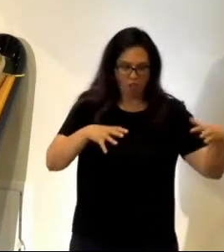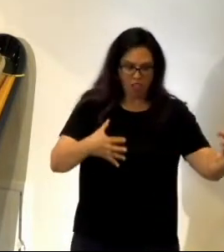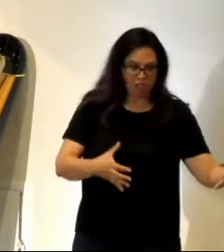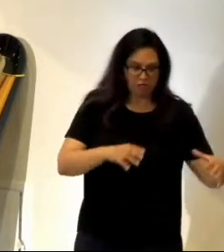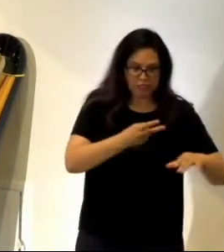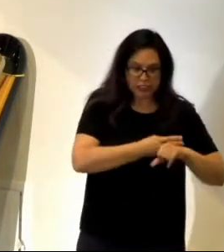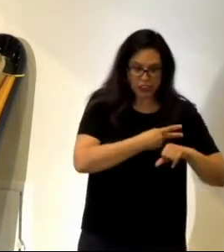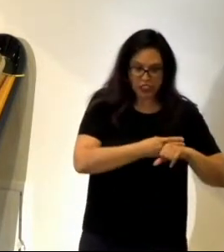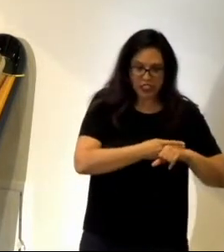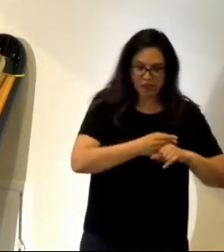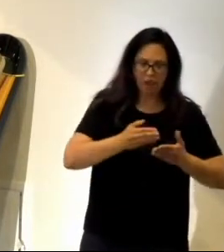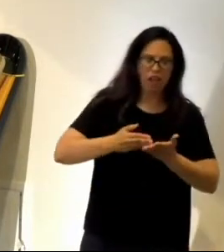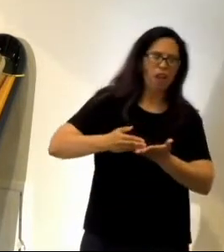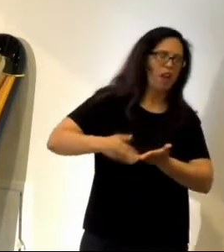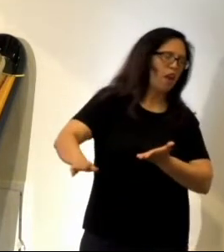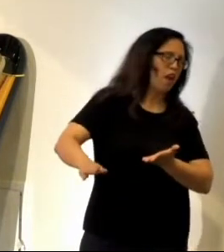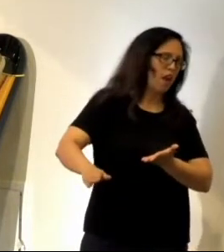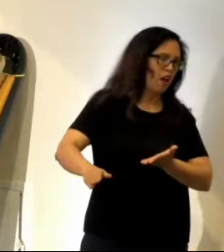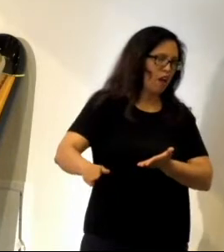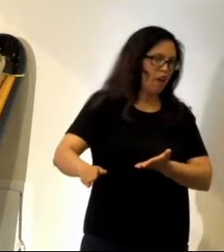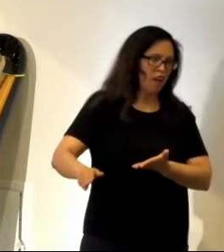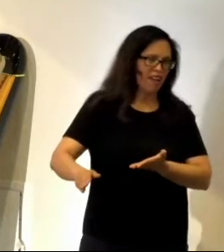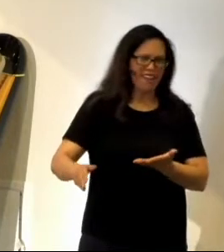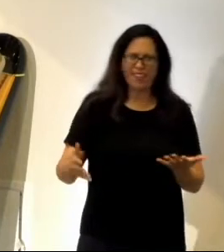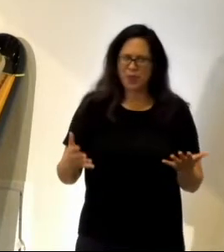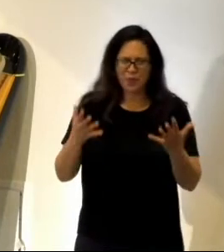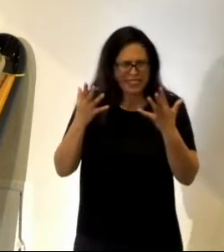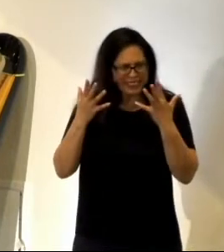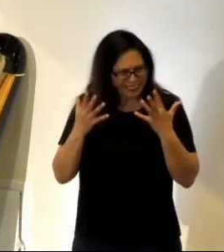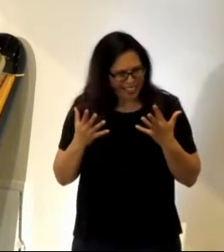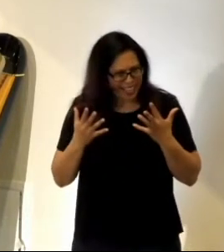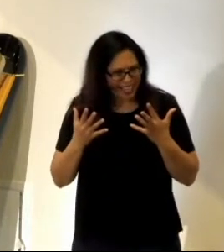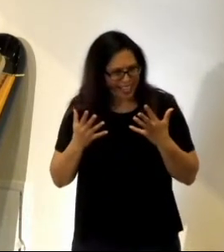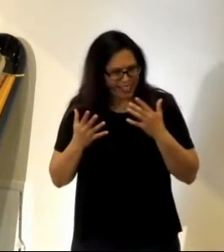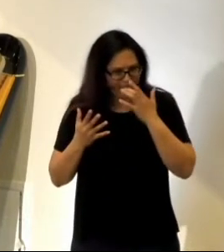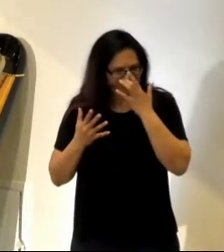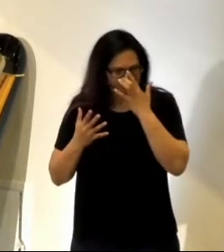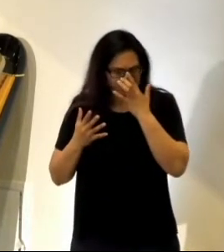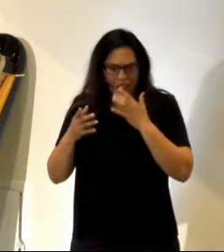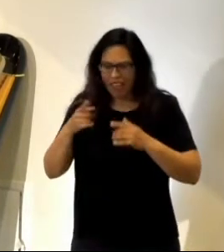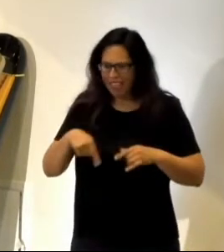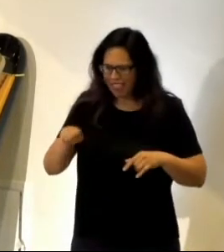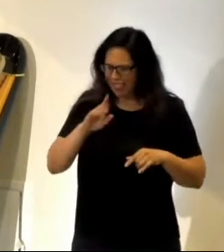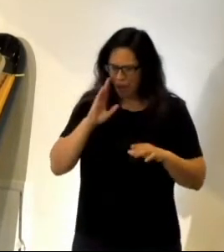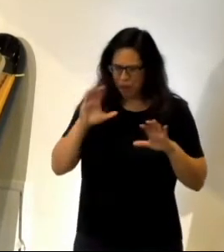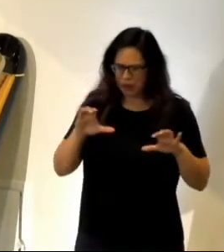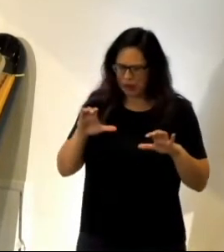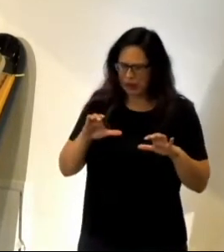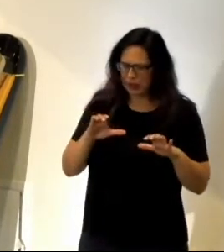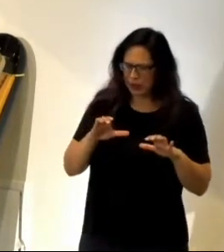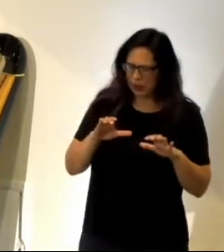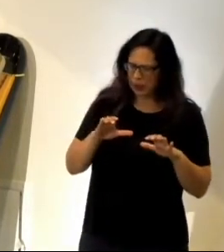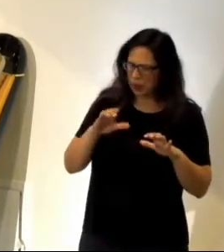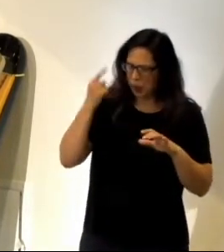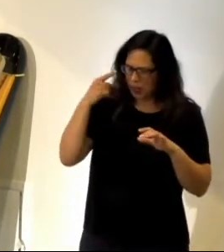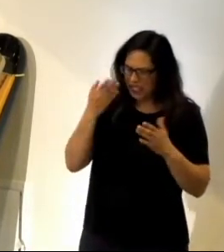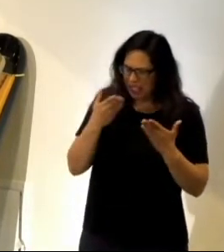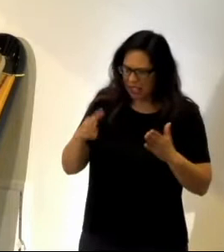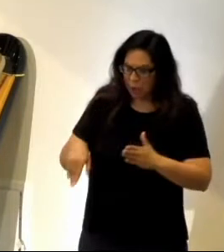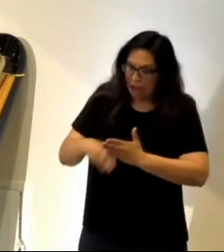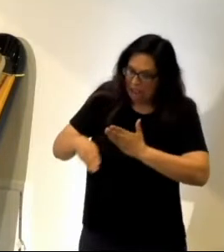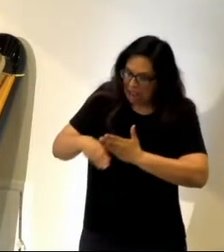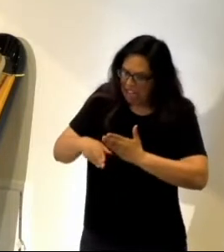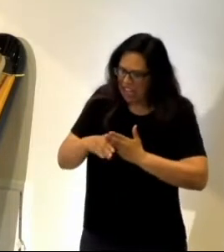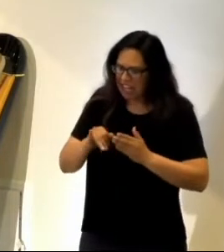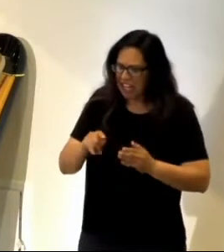actually reject it. Isn't that sad? And, like, they'll do crazy things, like, kick that little lamb, and